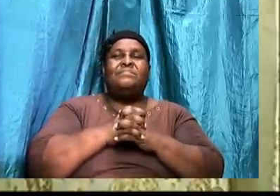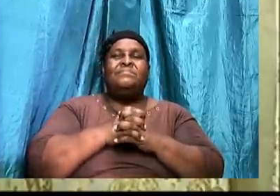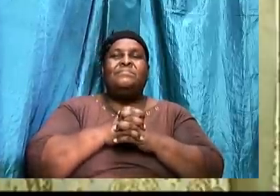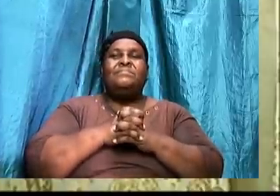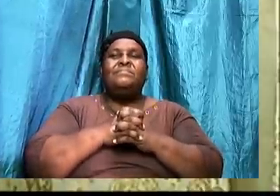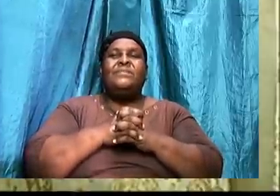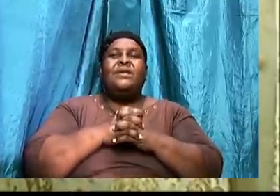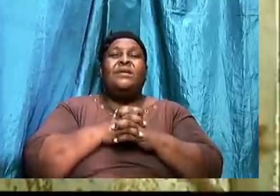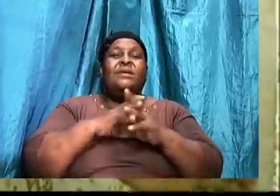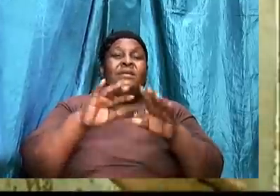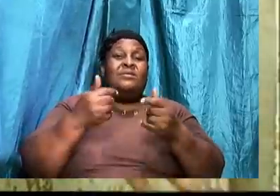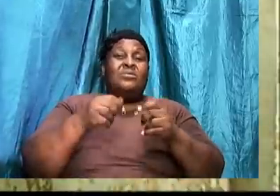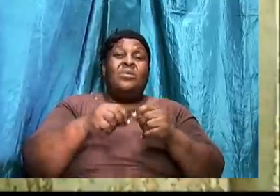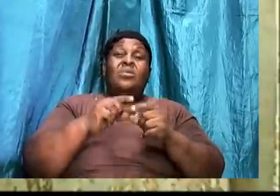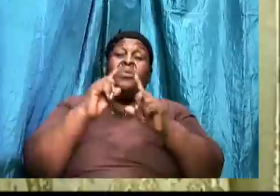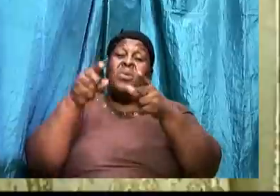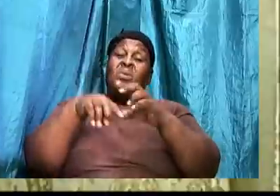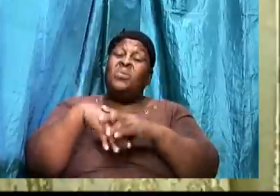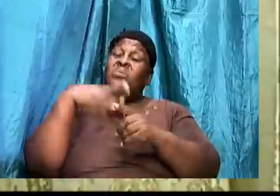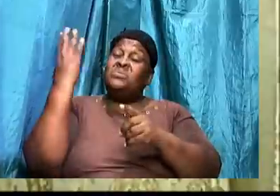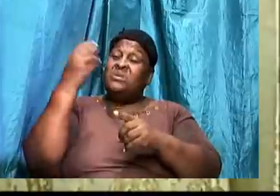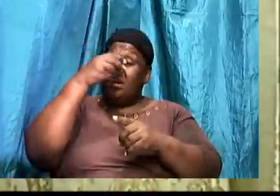You can't just go outside at his will.